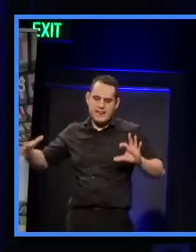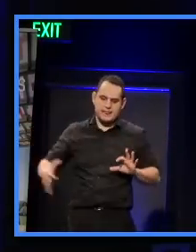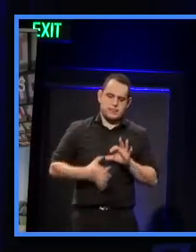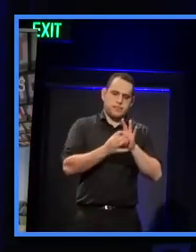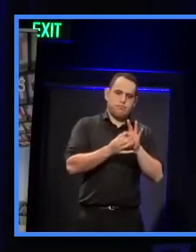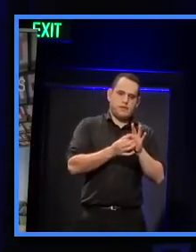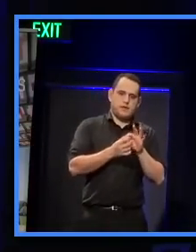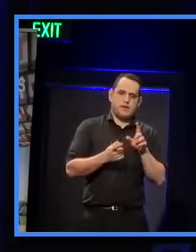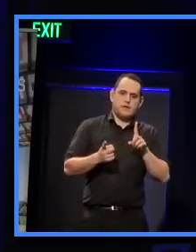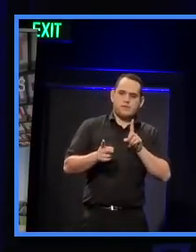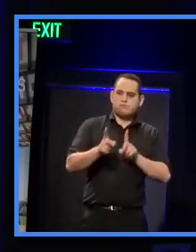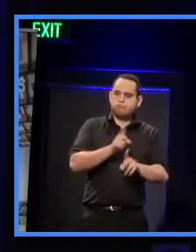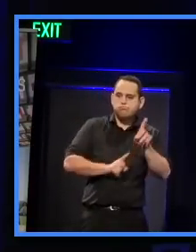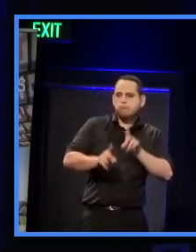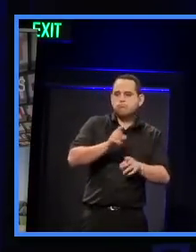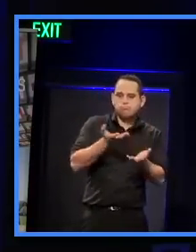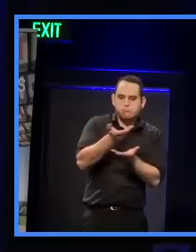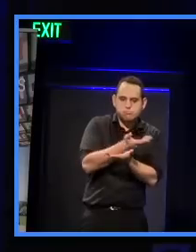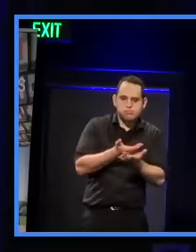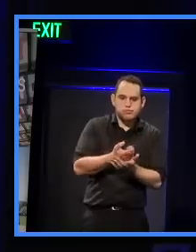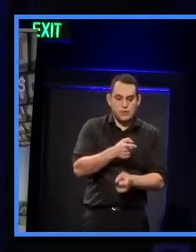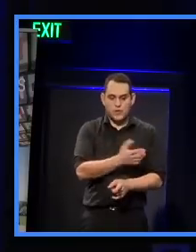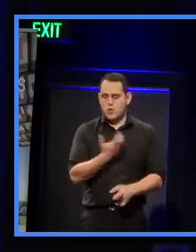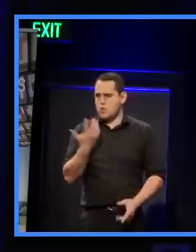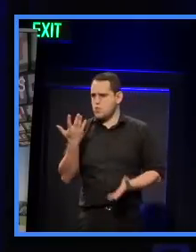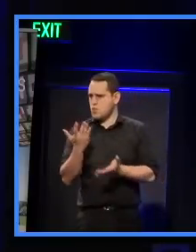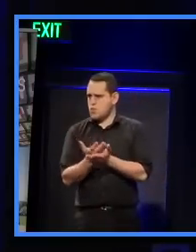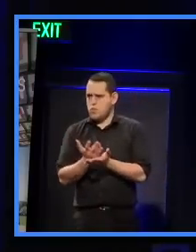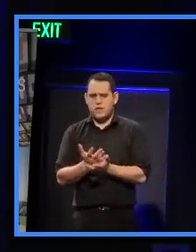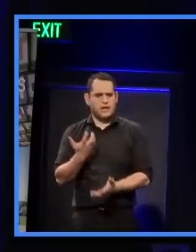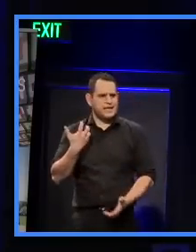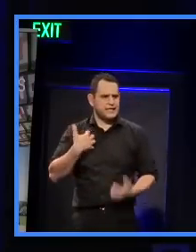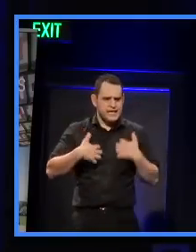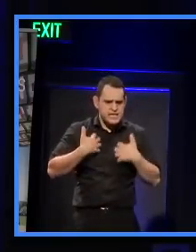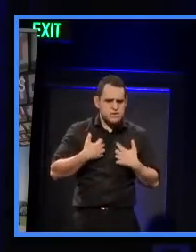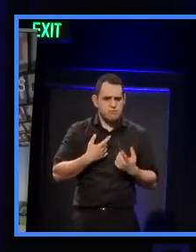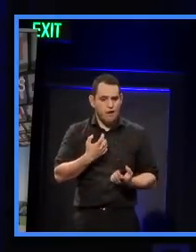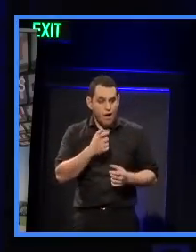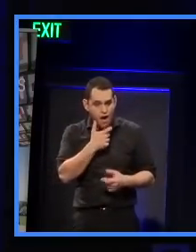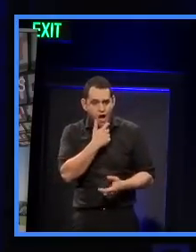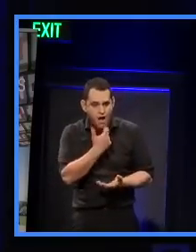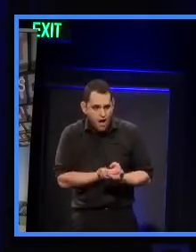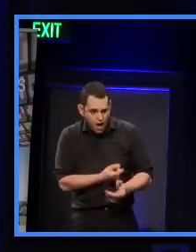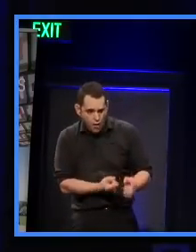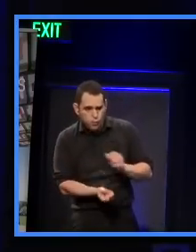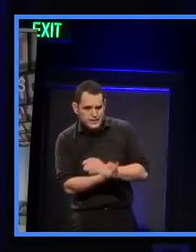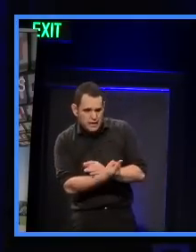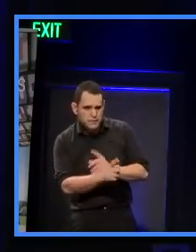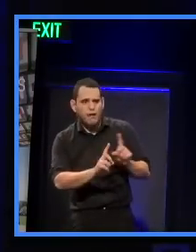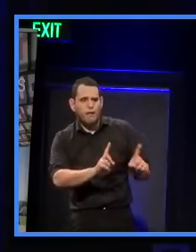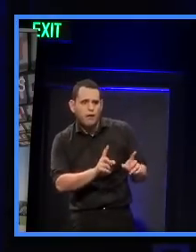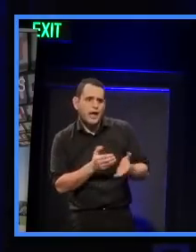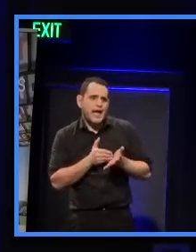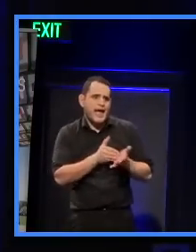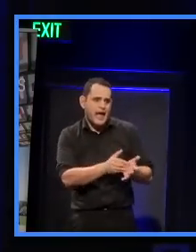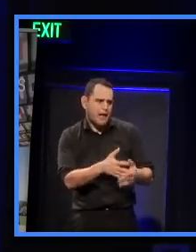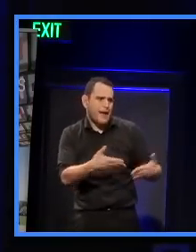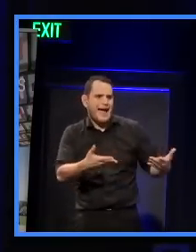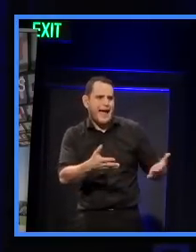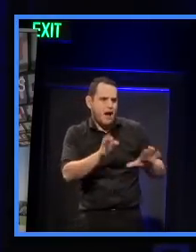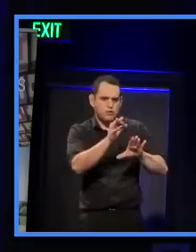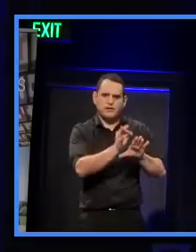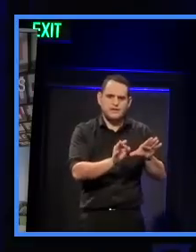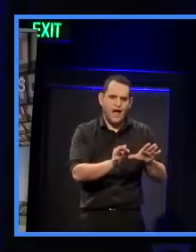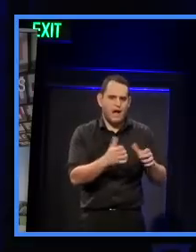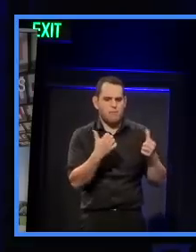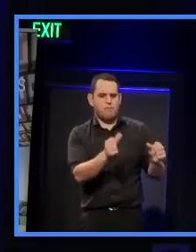in that. And there's some really fascinating findings and it helps us to, again, understand how best to respond in a planning and